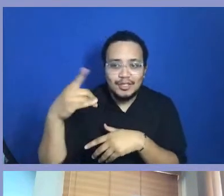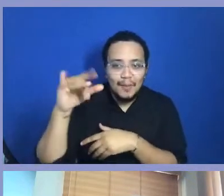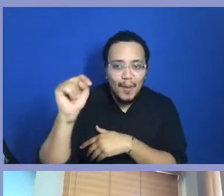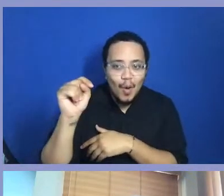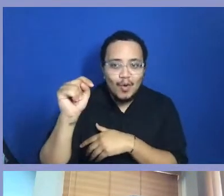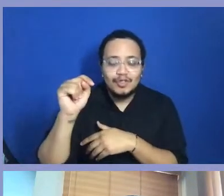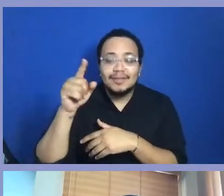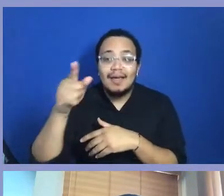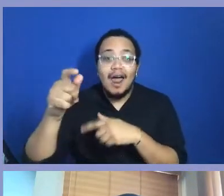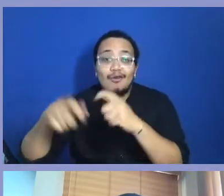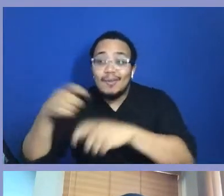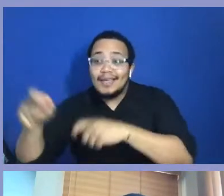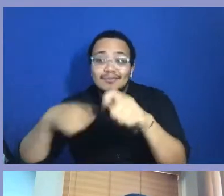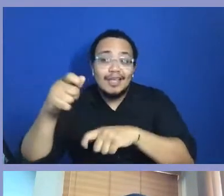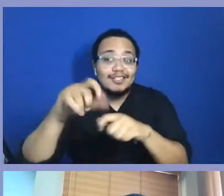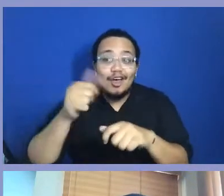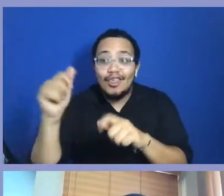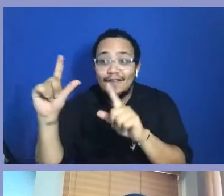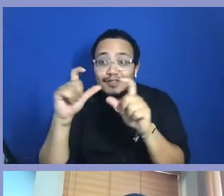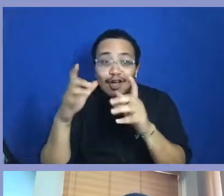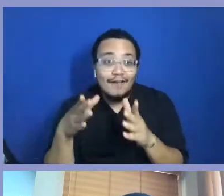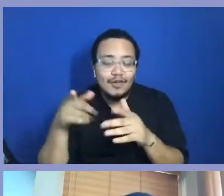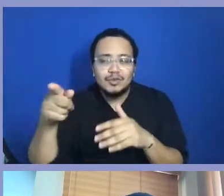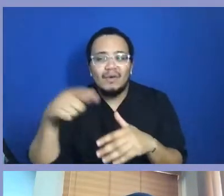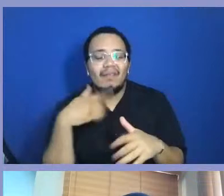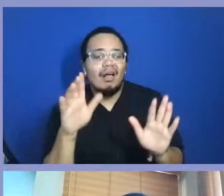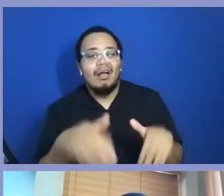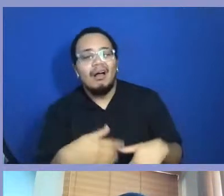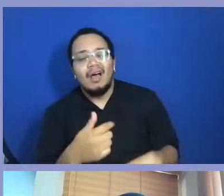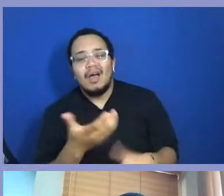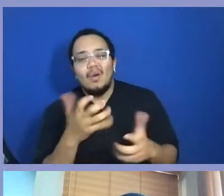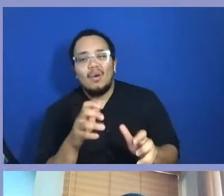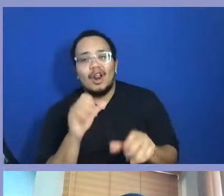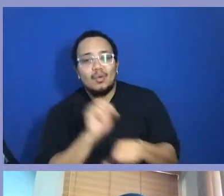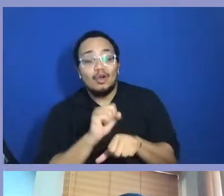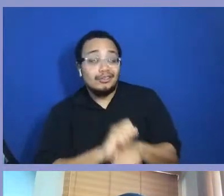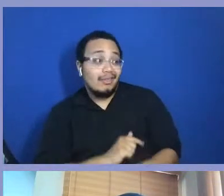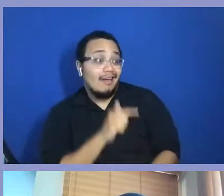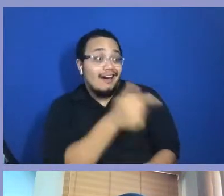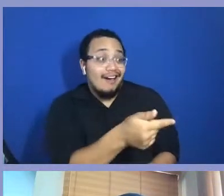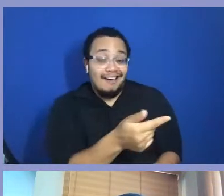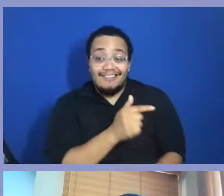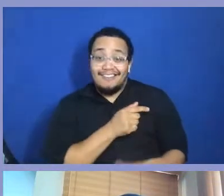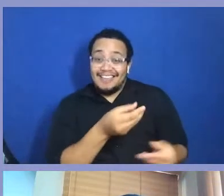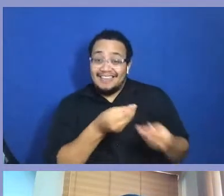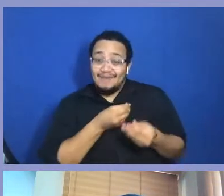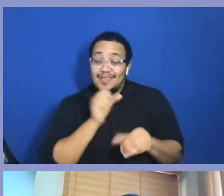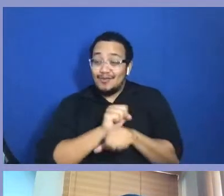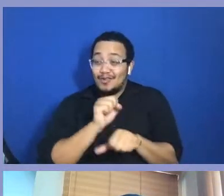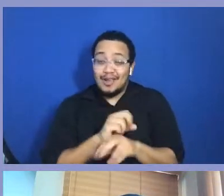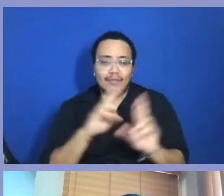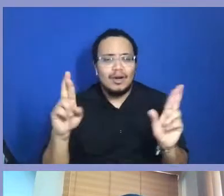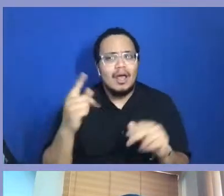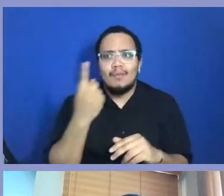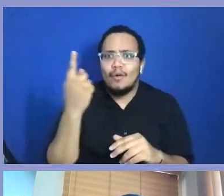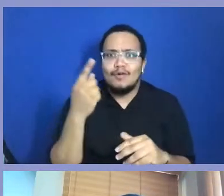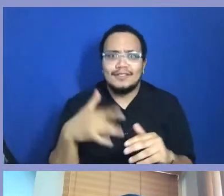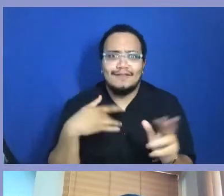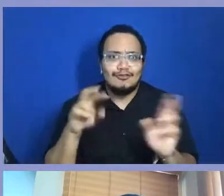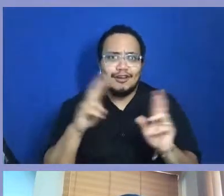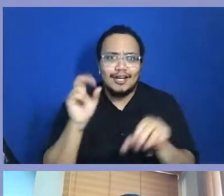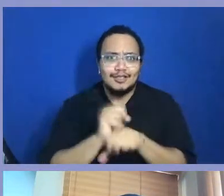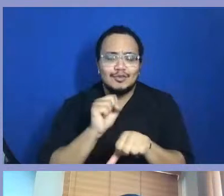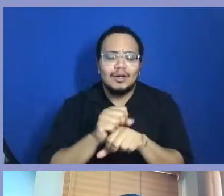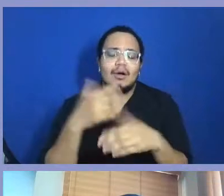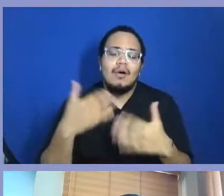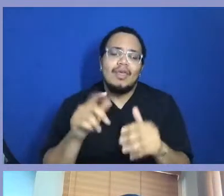I ain't never felt like not working. Okay? But, hey, it's a blessing. Because it allowed me to